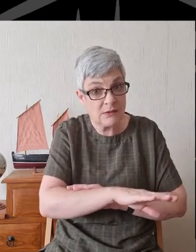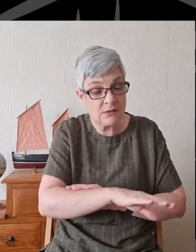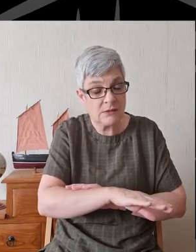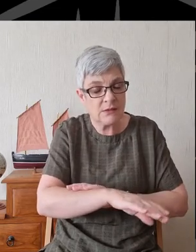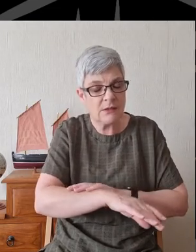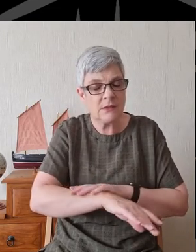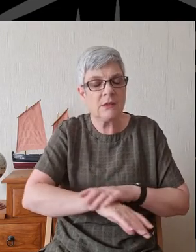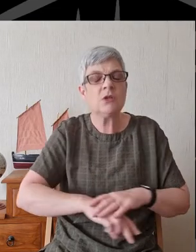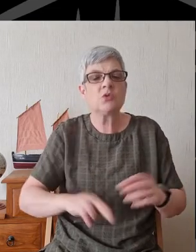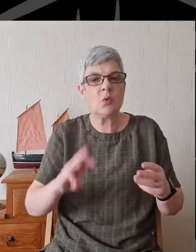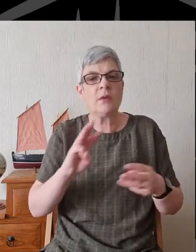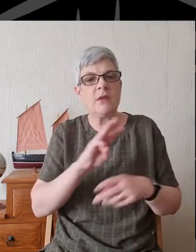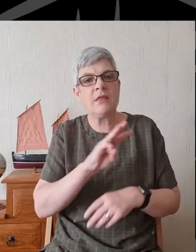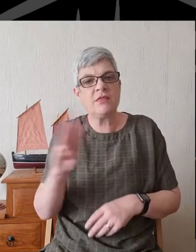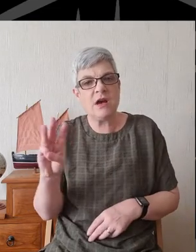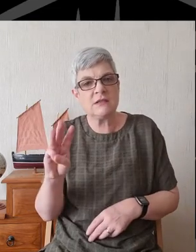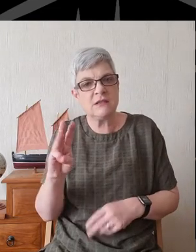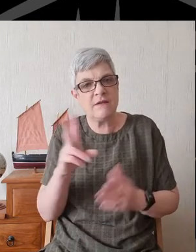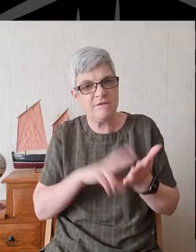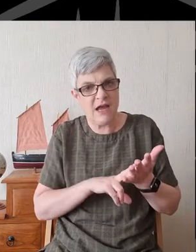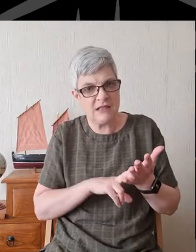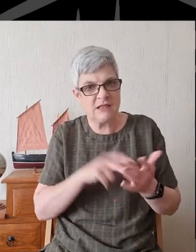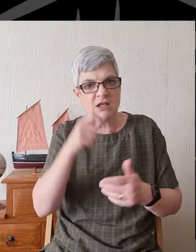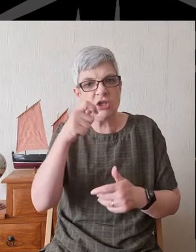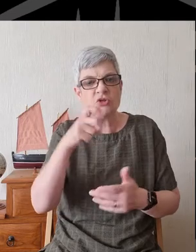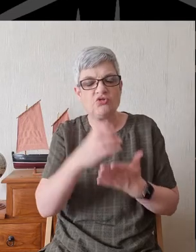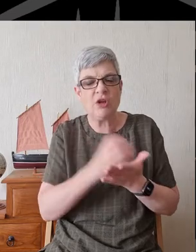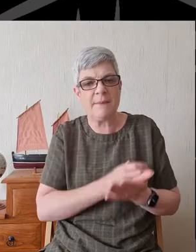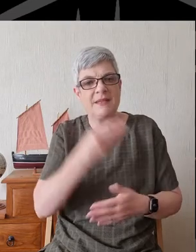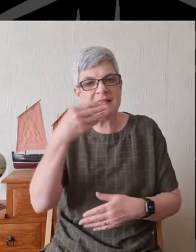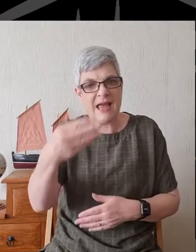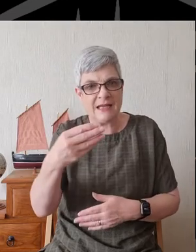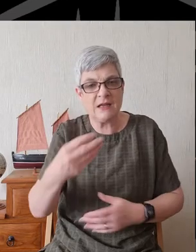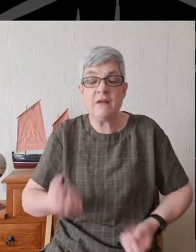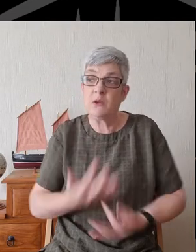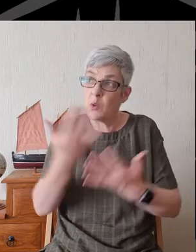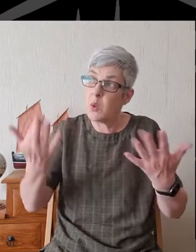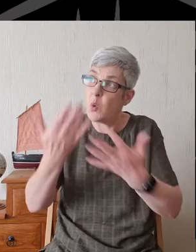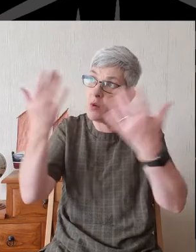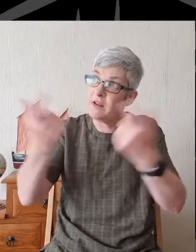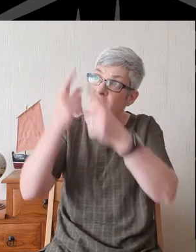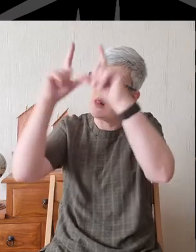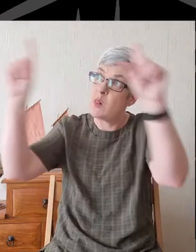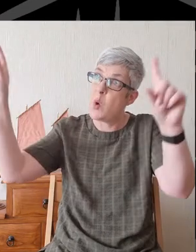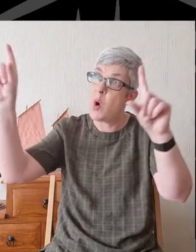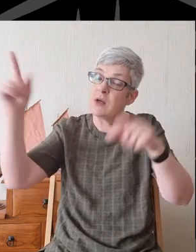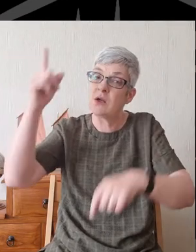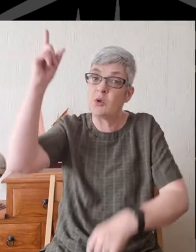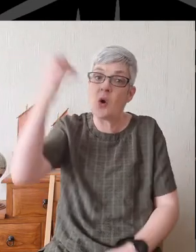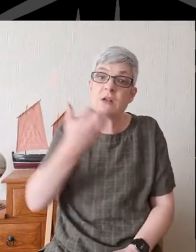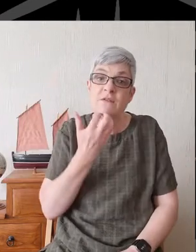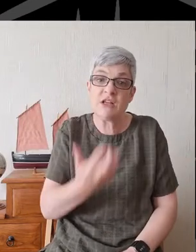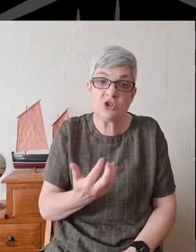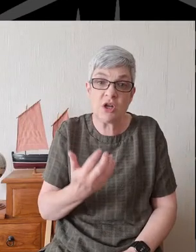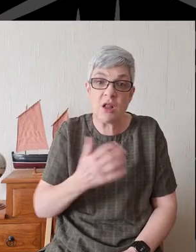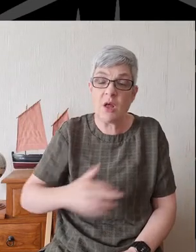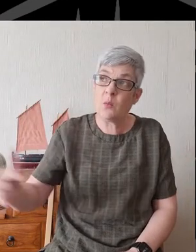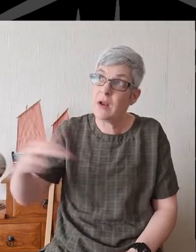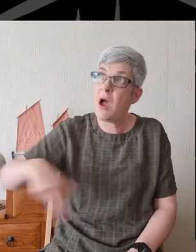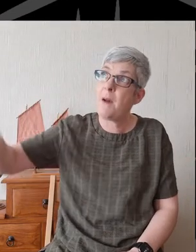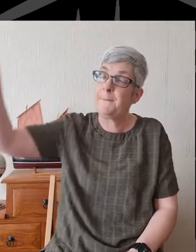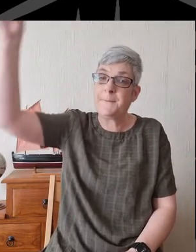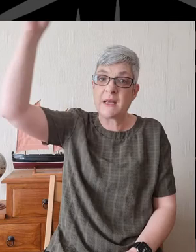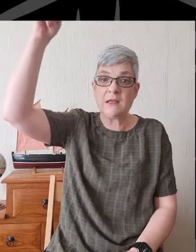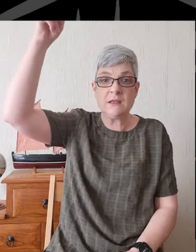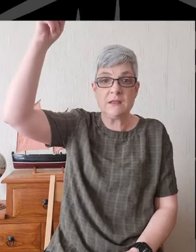And so, the third verse of chapter 9, the glory of the Lord of God of Israel went up from above the cherubim where it had been